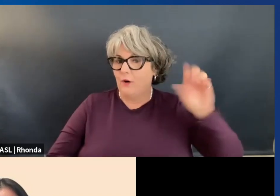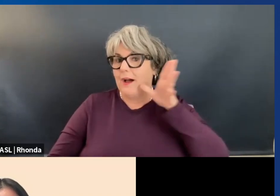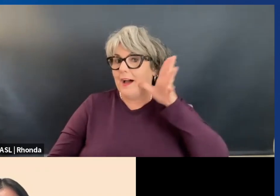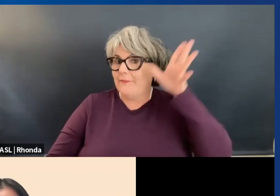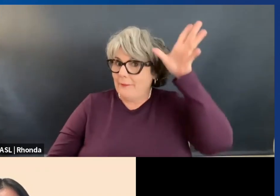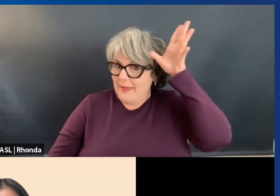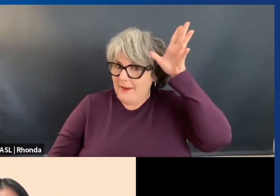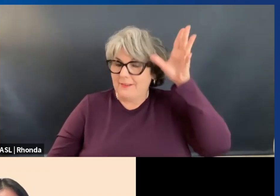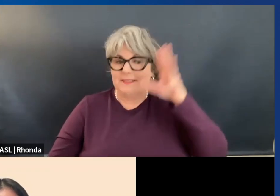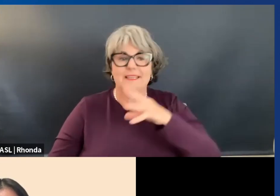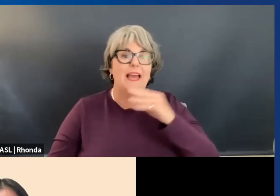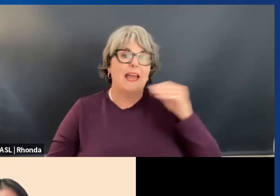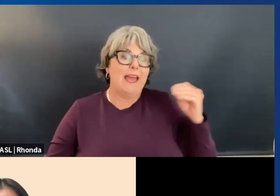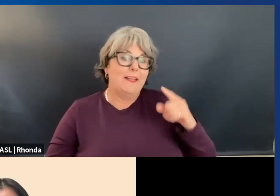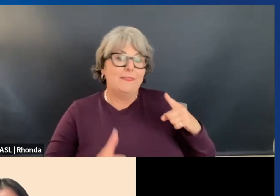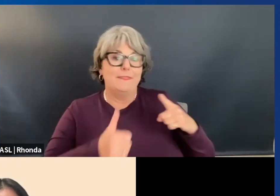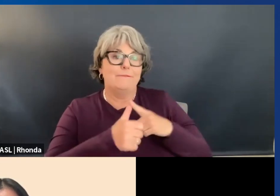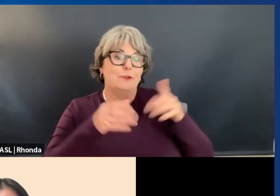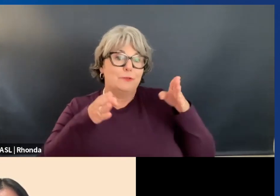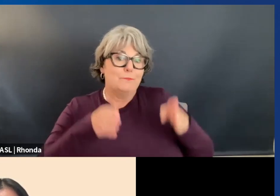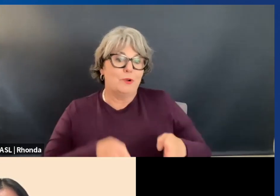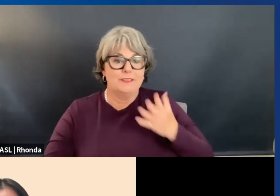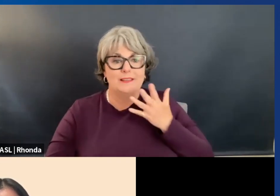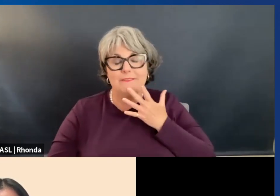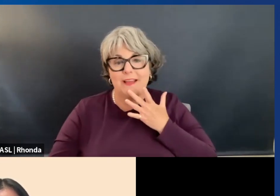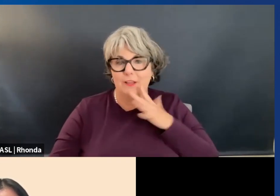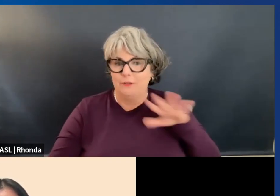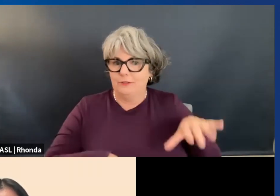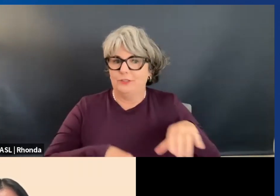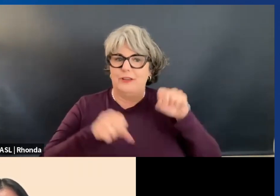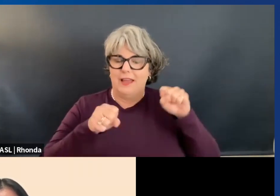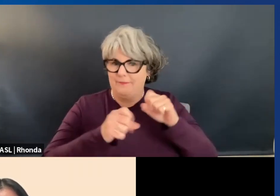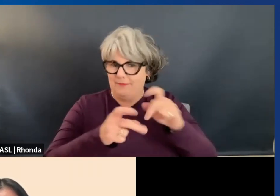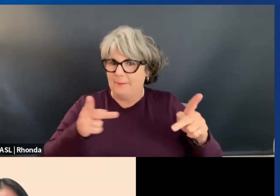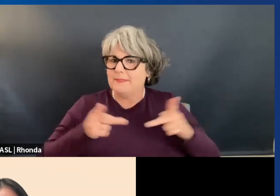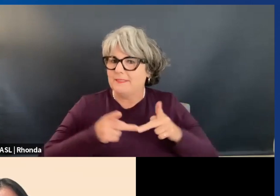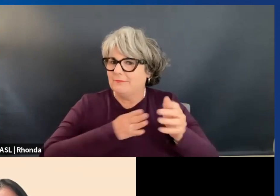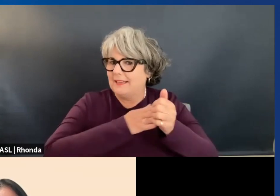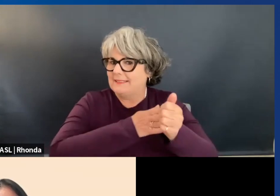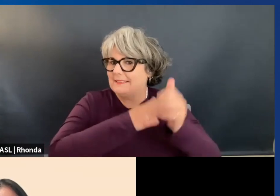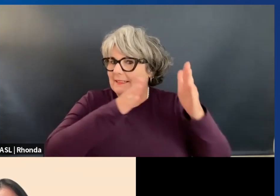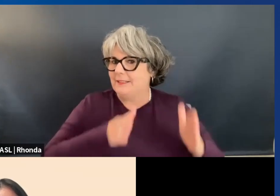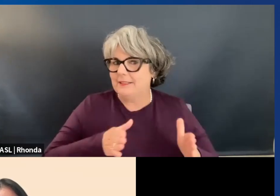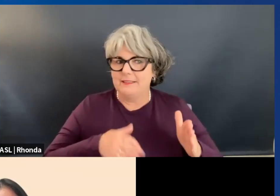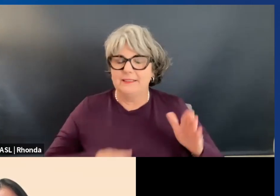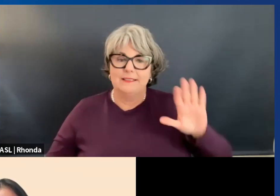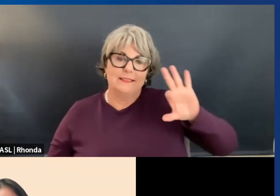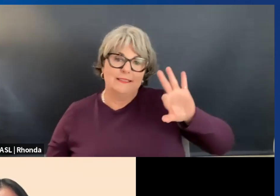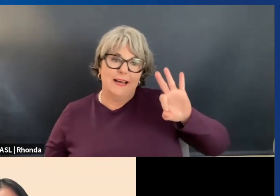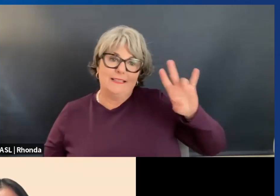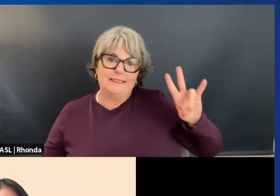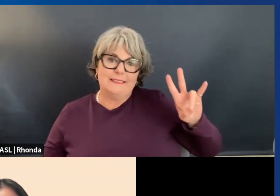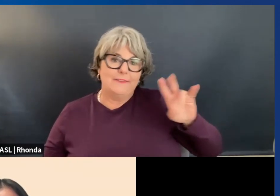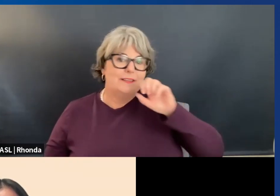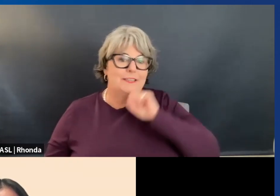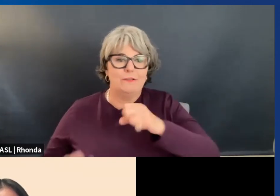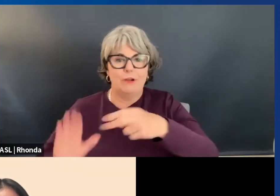and the first person of color to hold that leadership position for the 97-year-old brand.